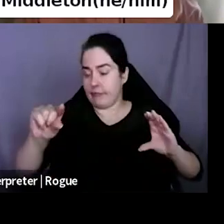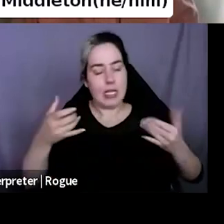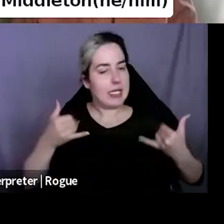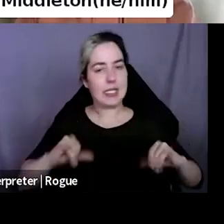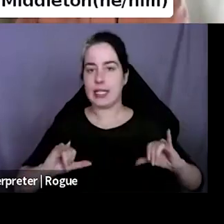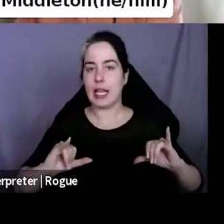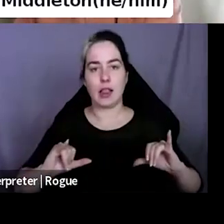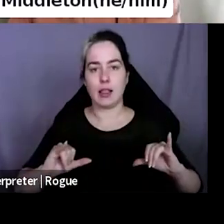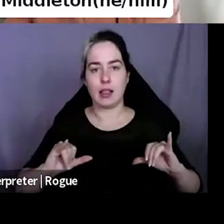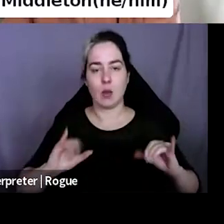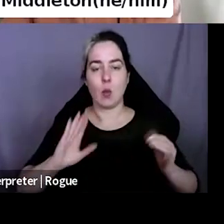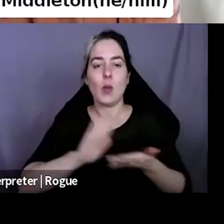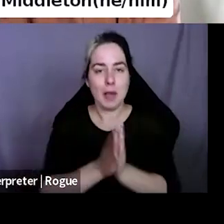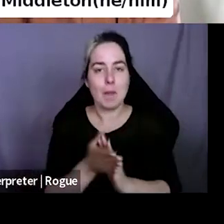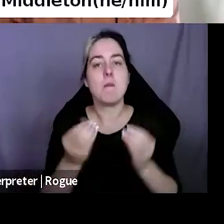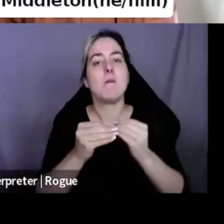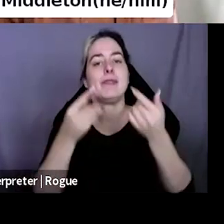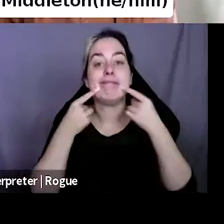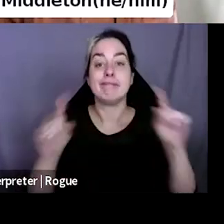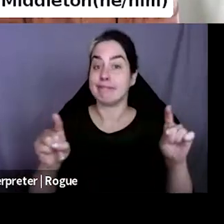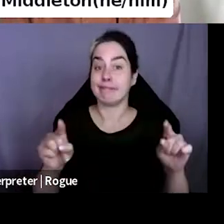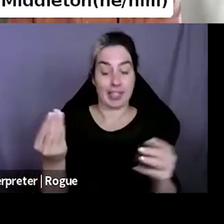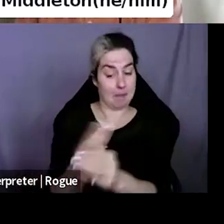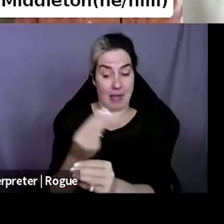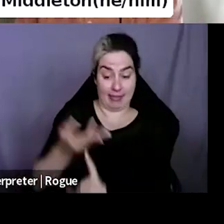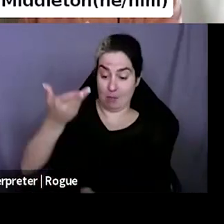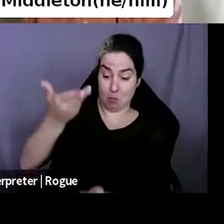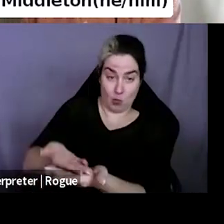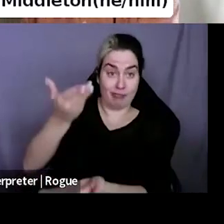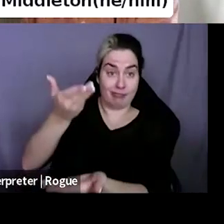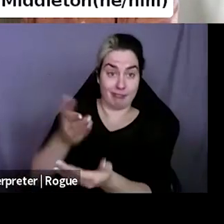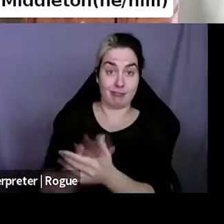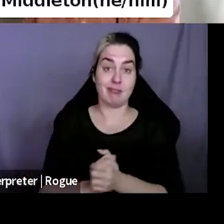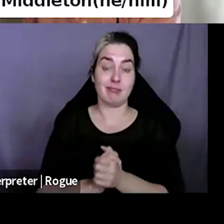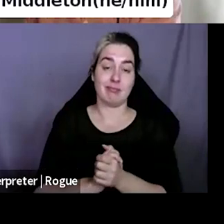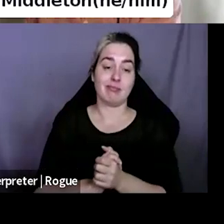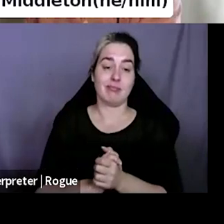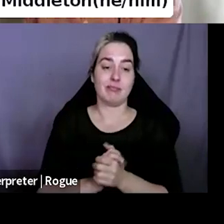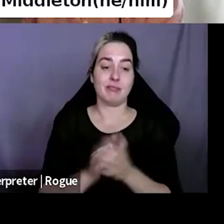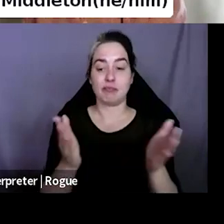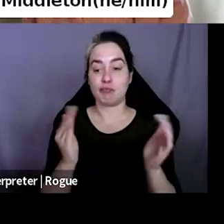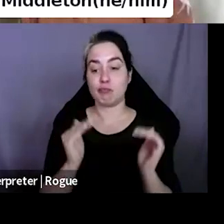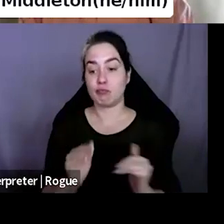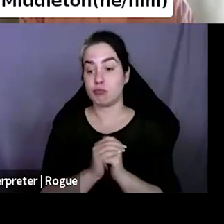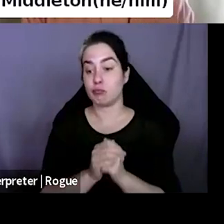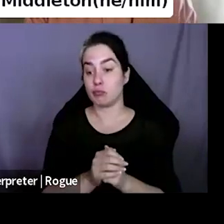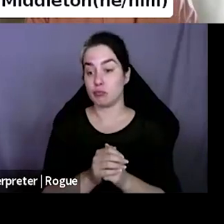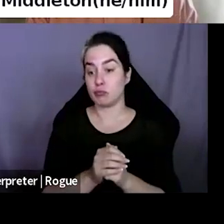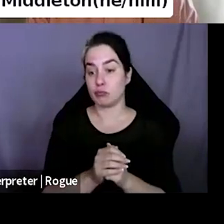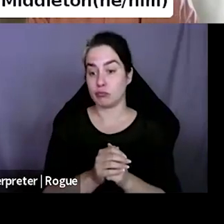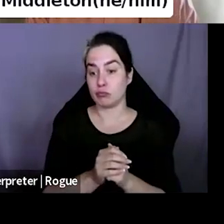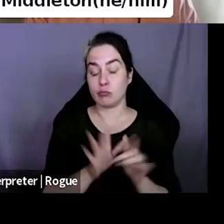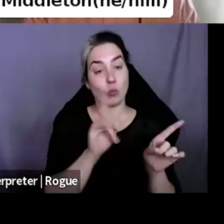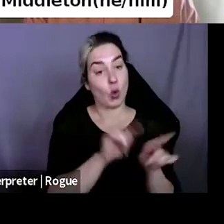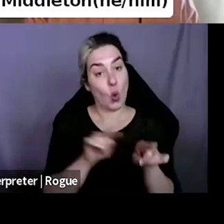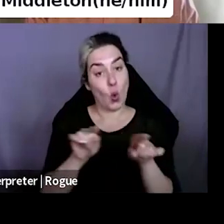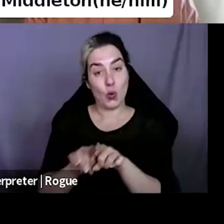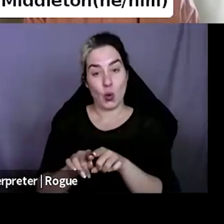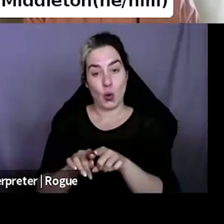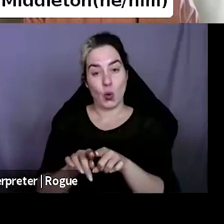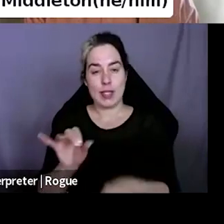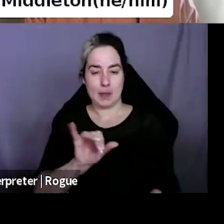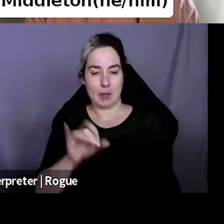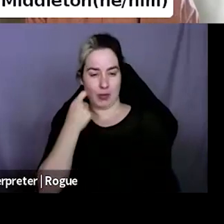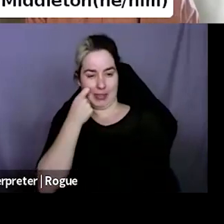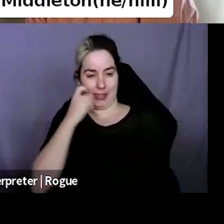works. Um, and, um, also, uh, noting something that Chris said about